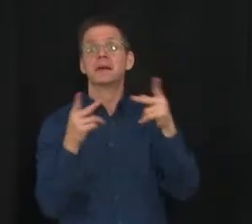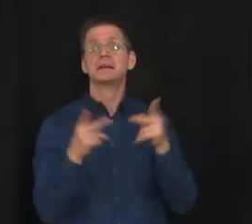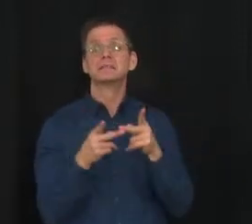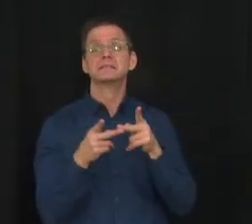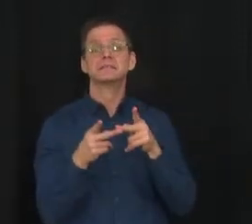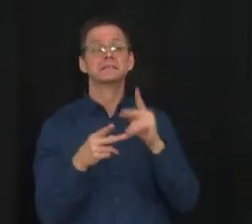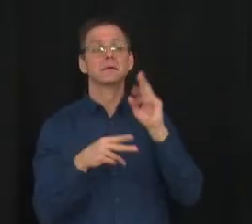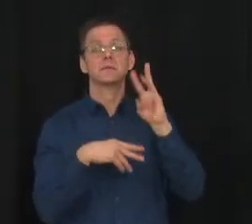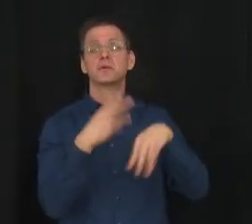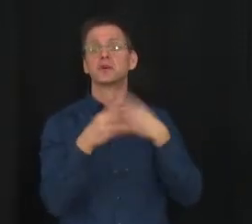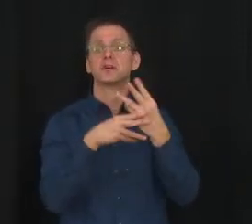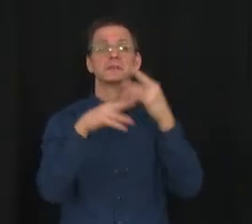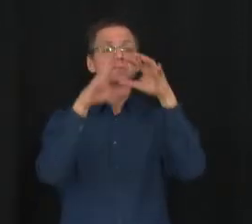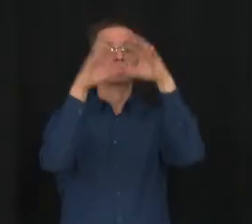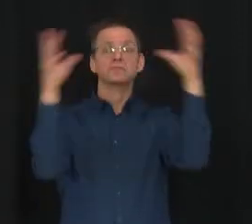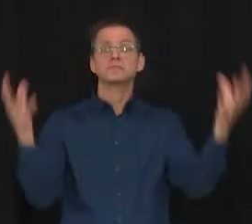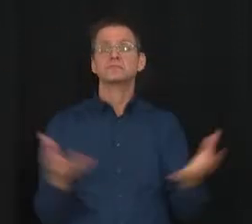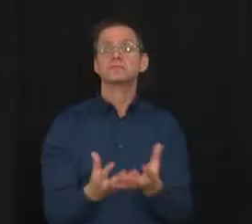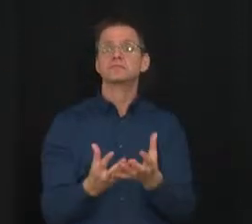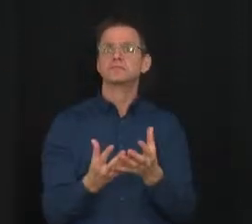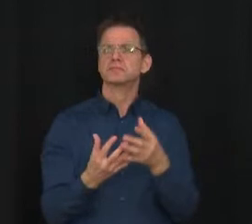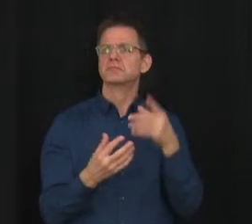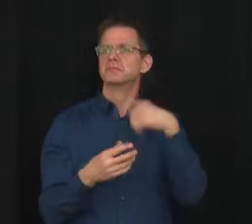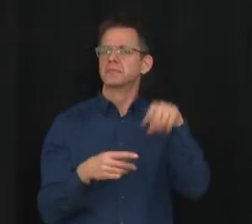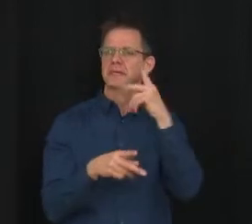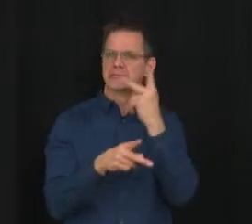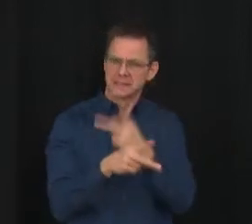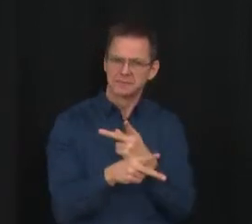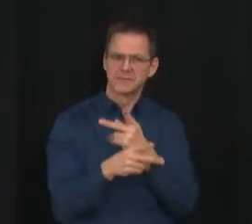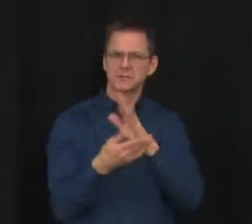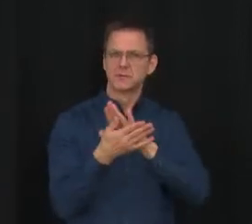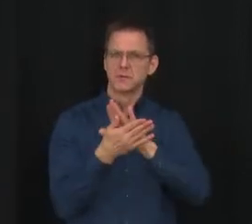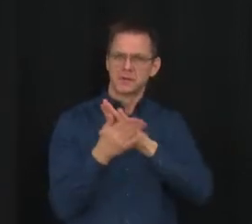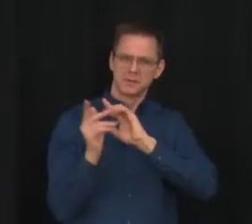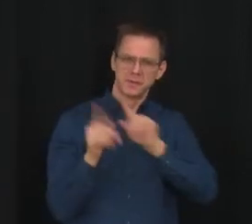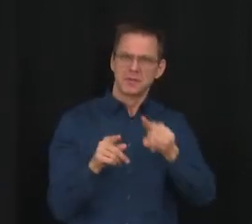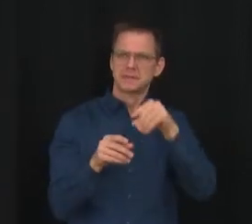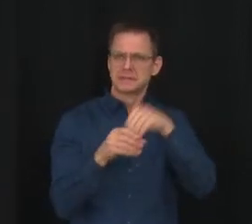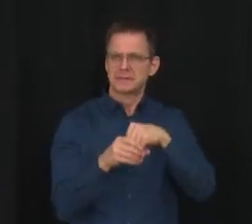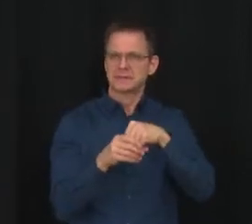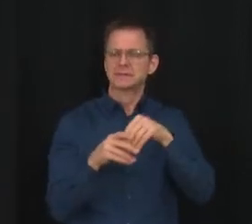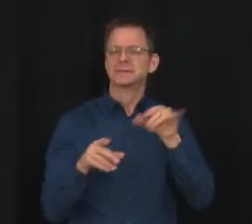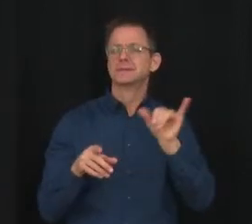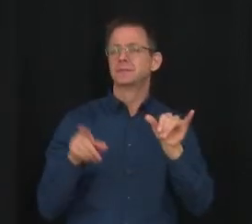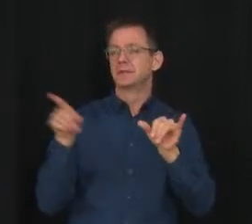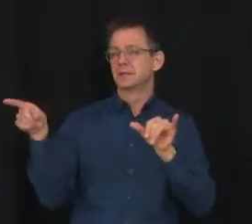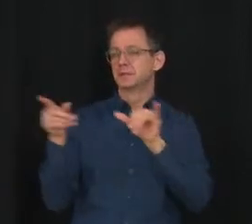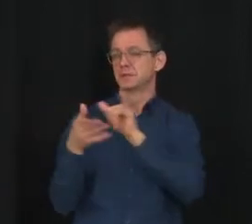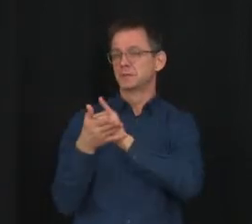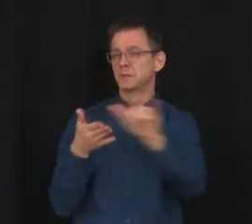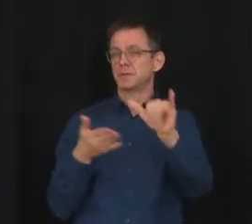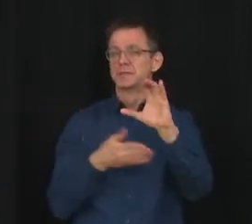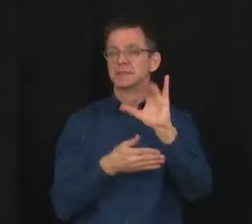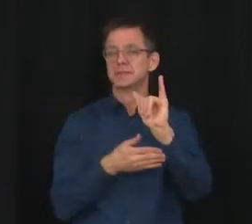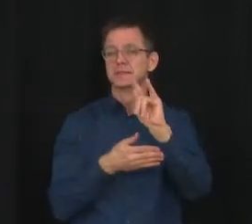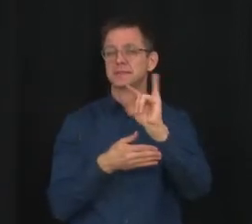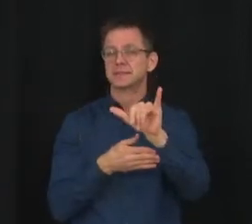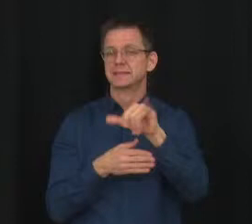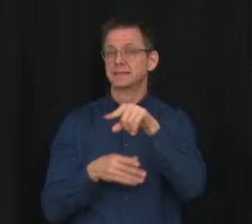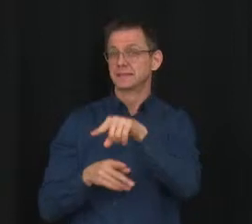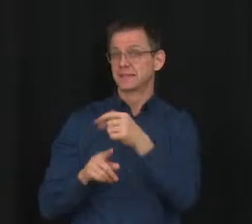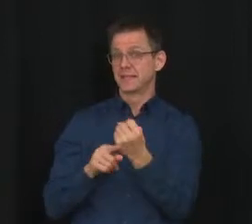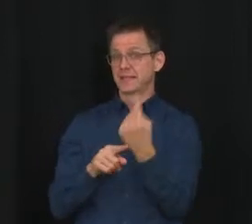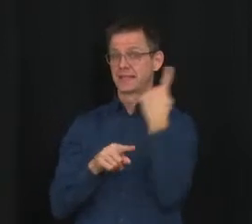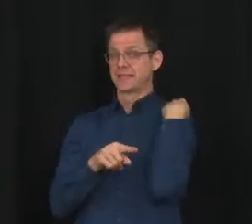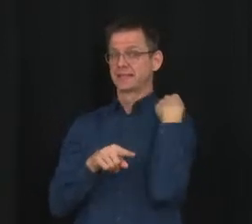additional measures in place. Take New York City, for example, where students spent last year learning online instead of